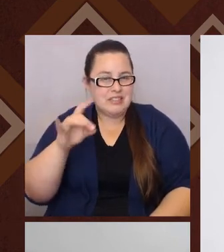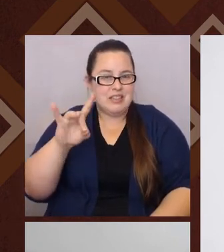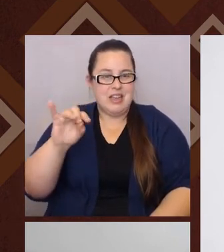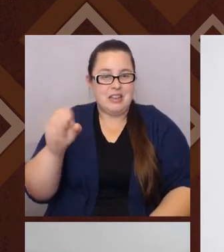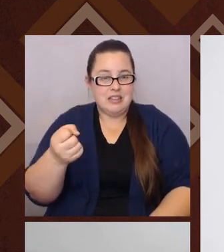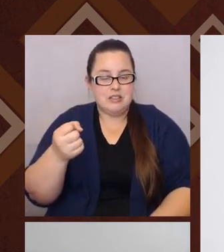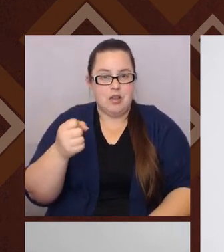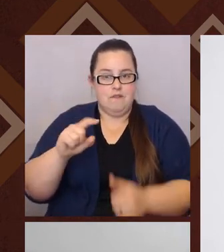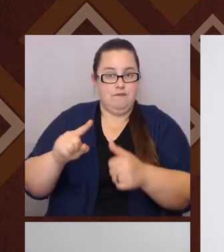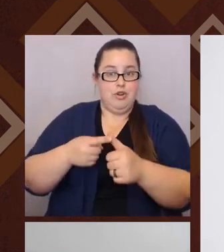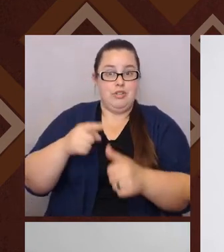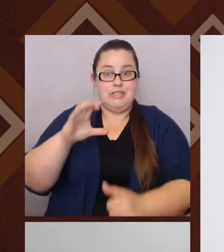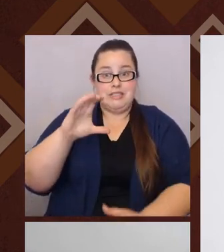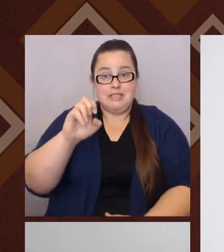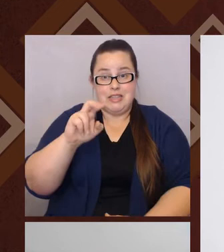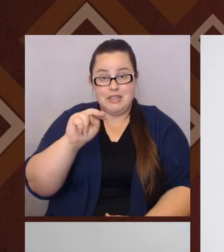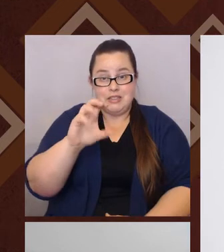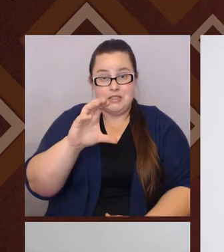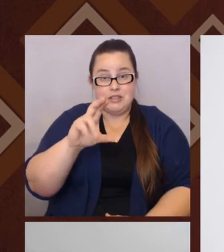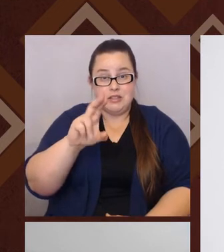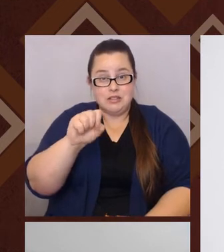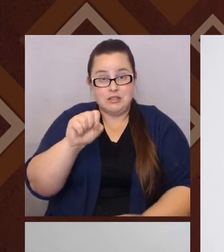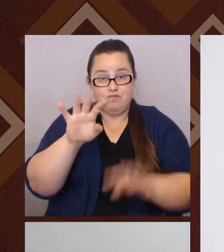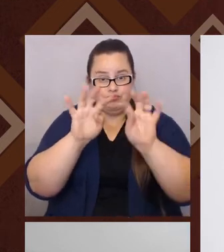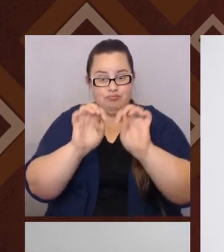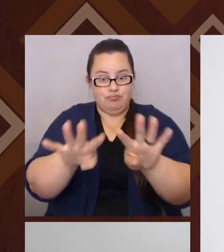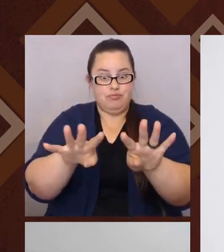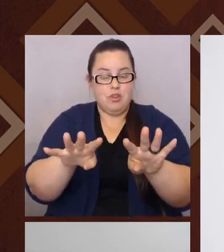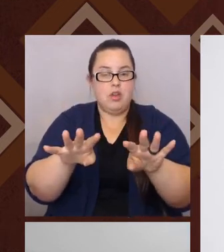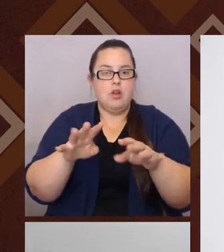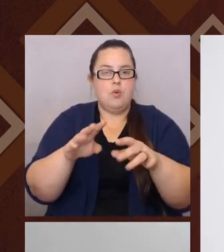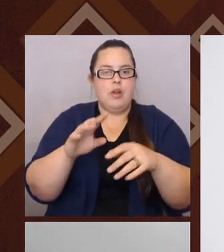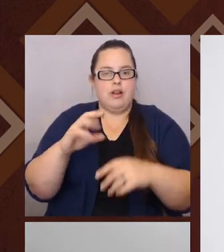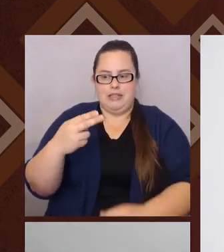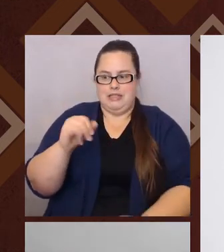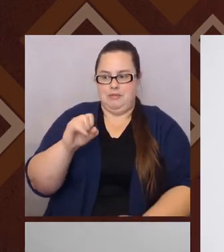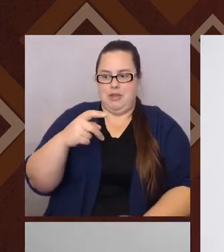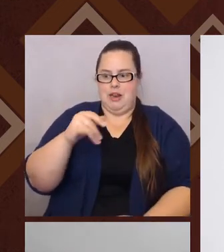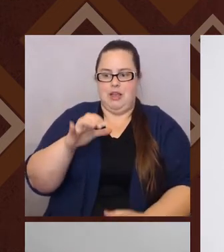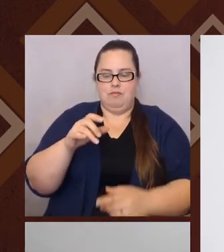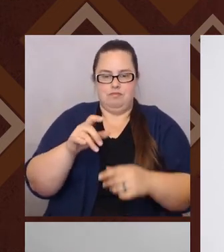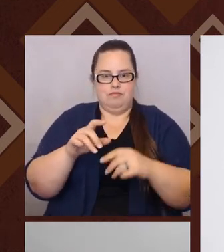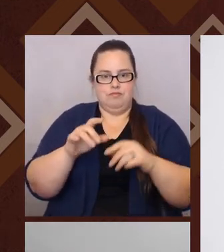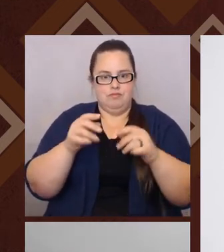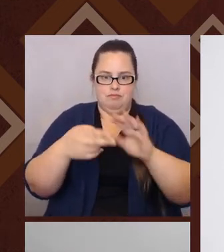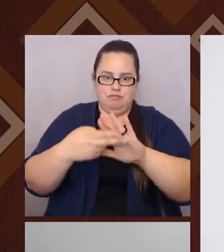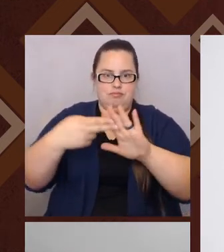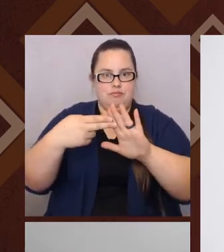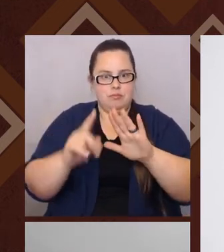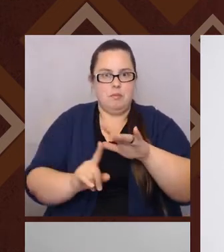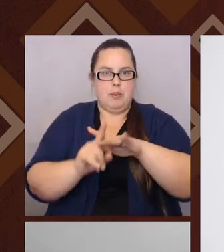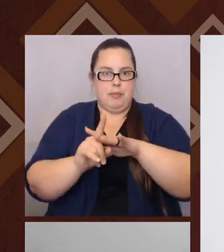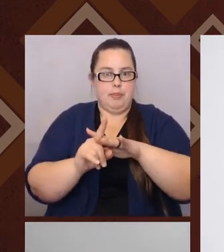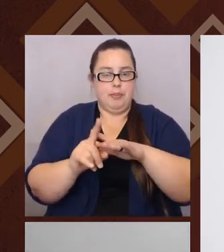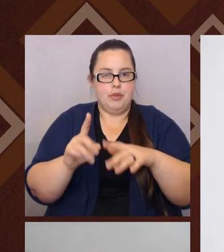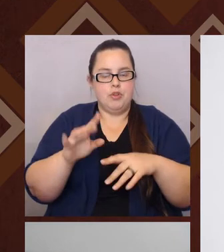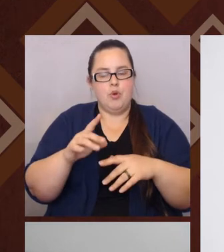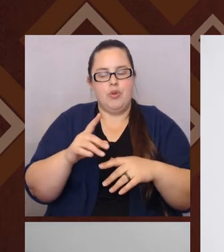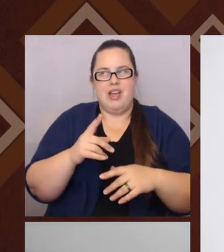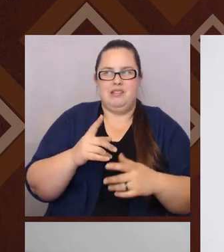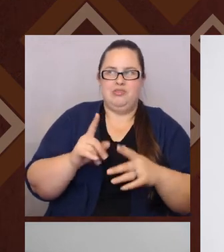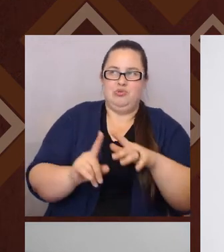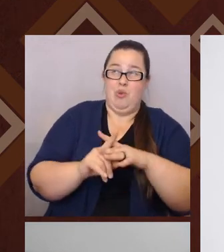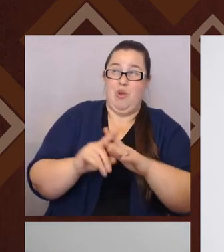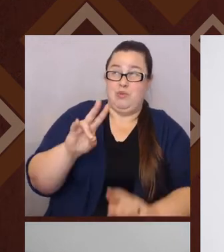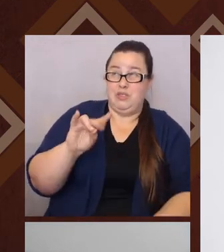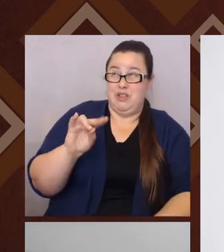where Hispanic is a, is a category. Right. It, um, it comes about in the seventies in, in,